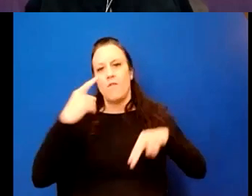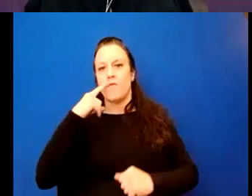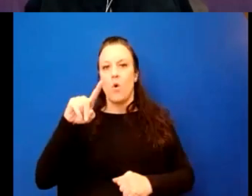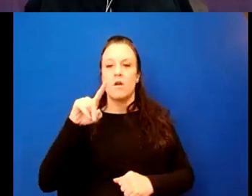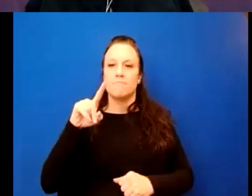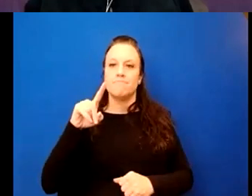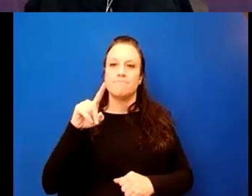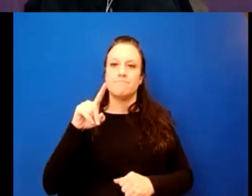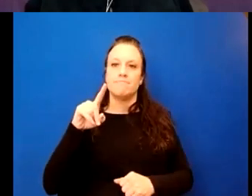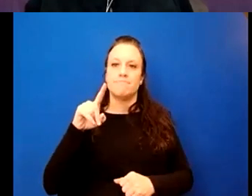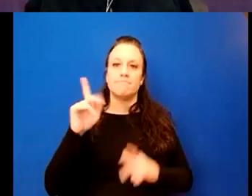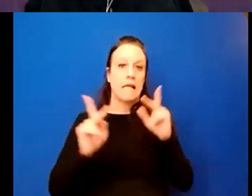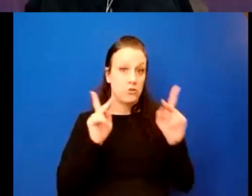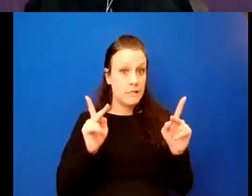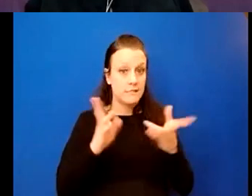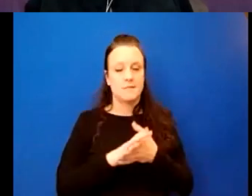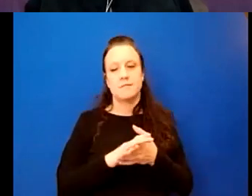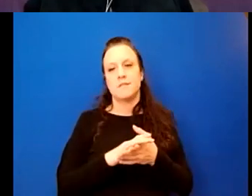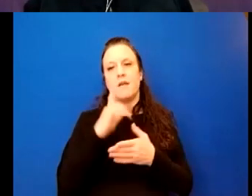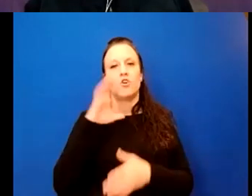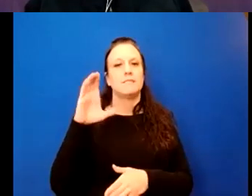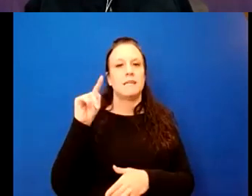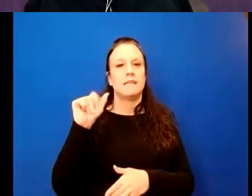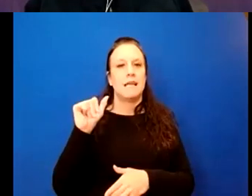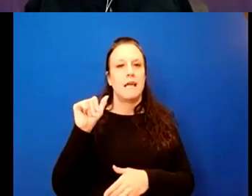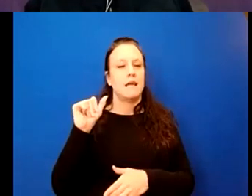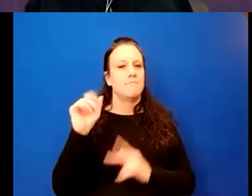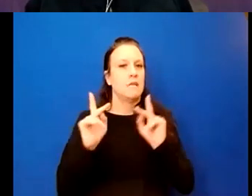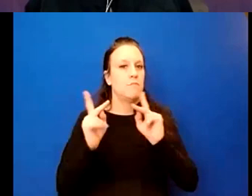the, uh, the patrons and, uh, for CTA's operations.